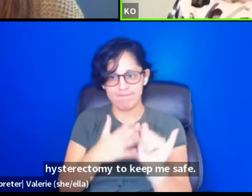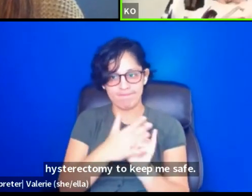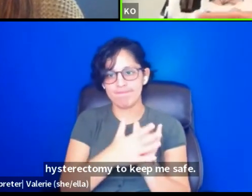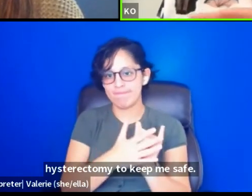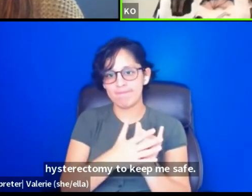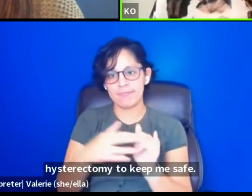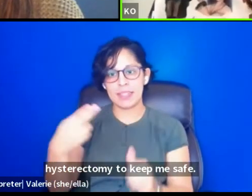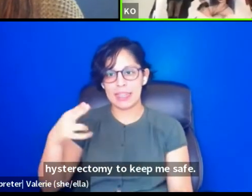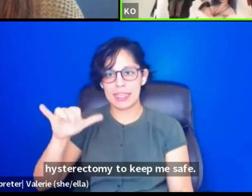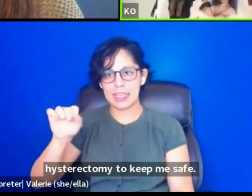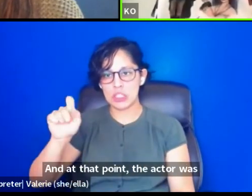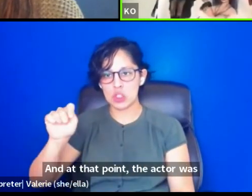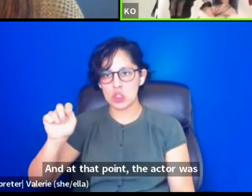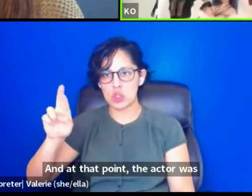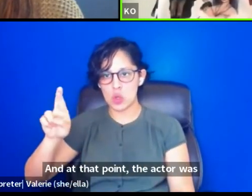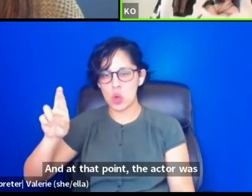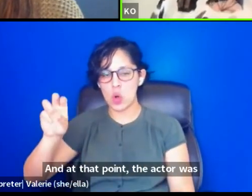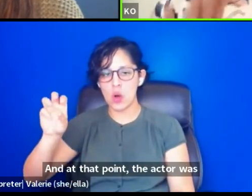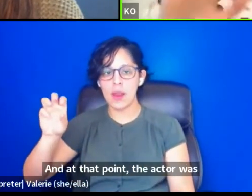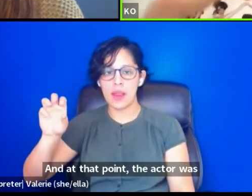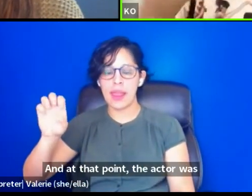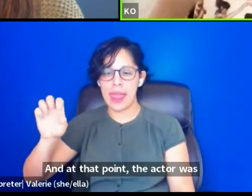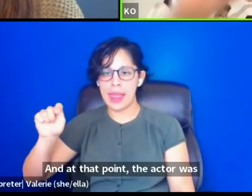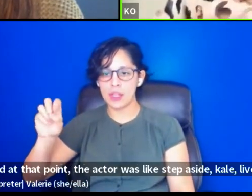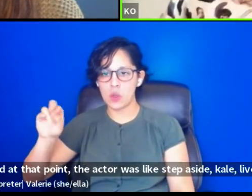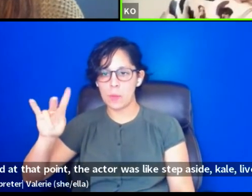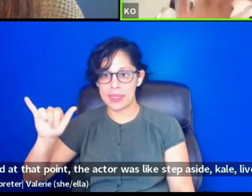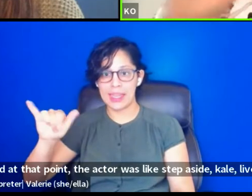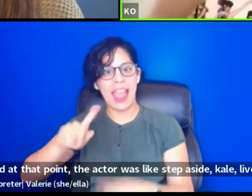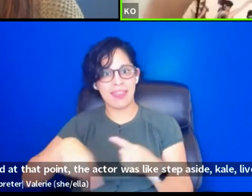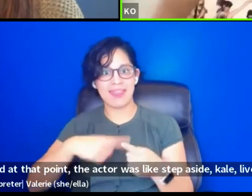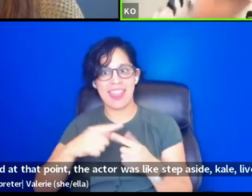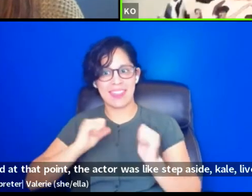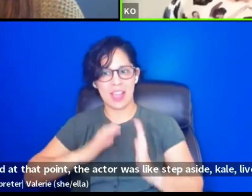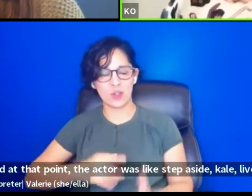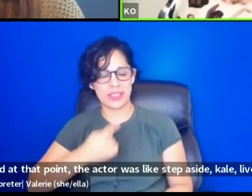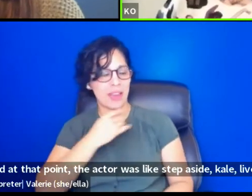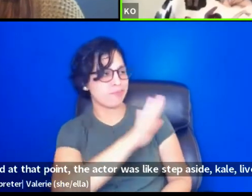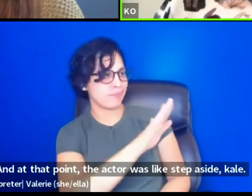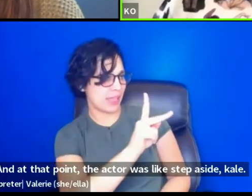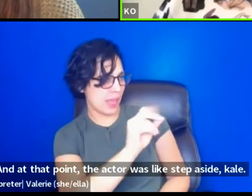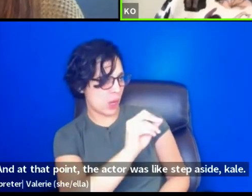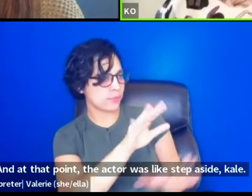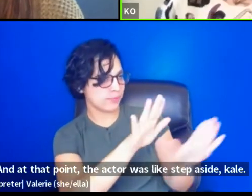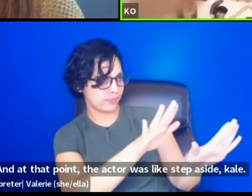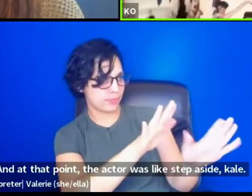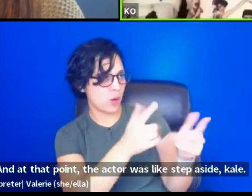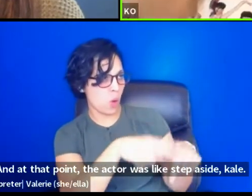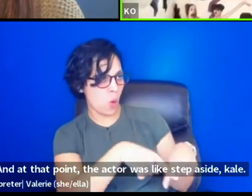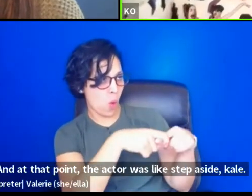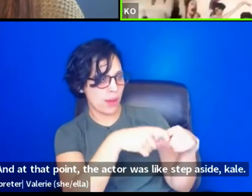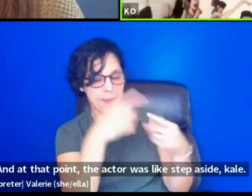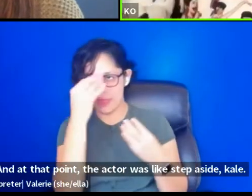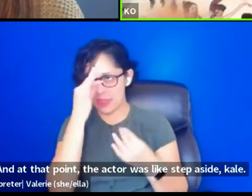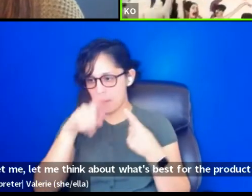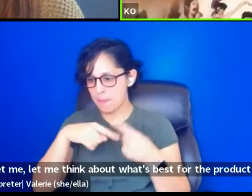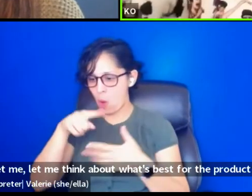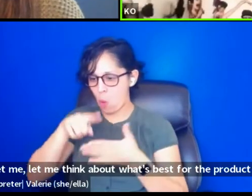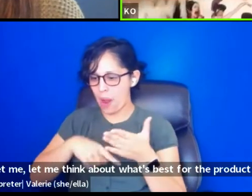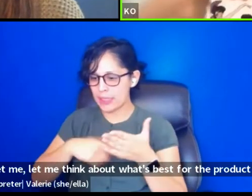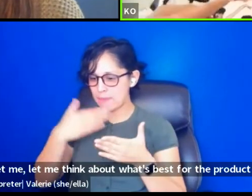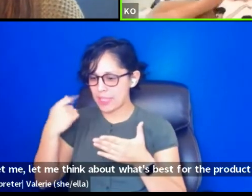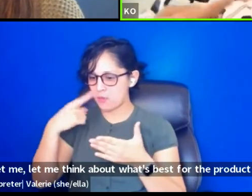was like, step aside, KO, let me, let me think about what's best for the product